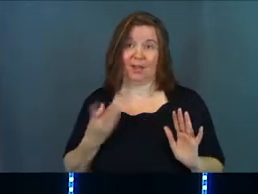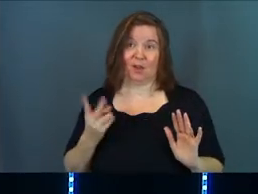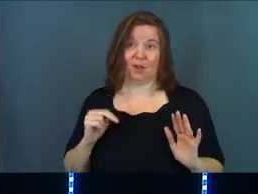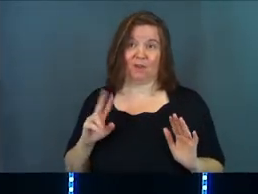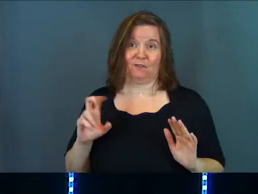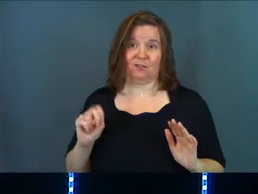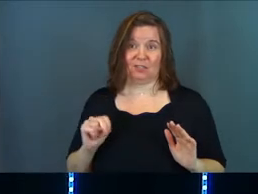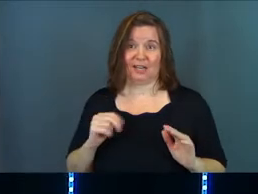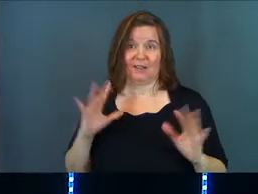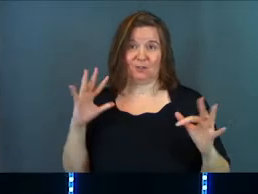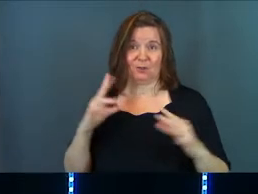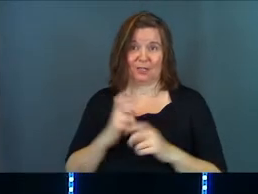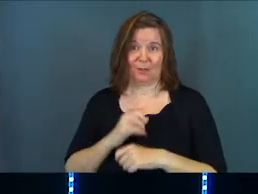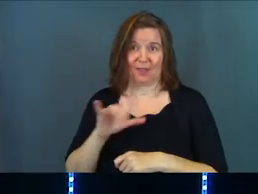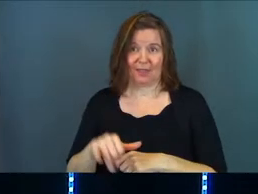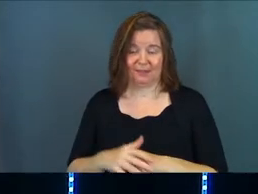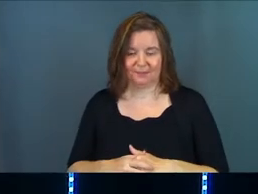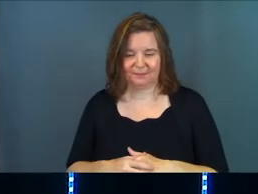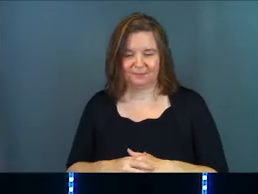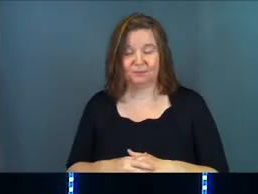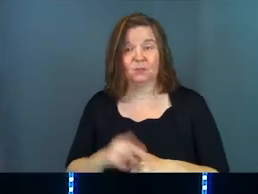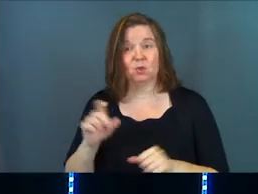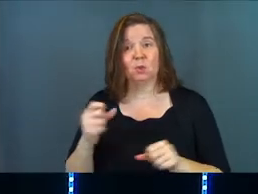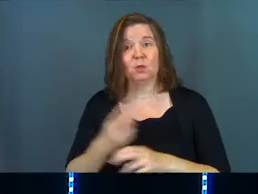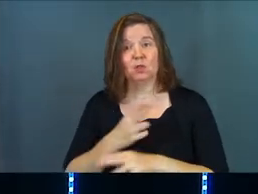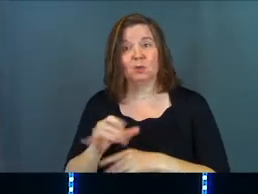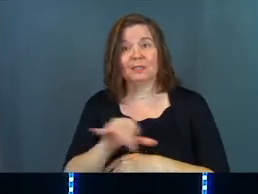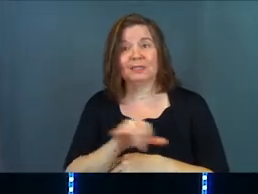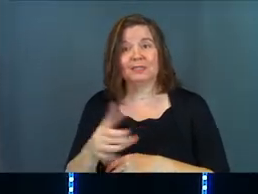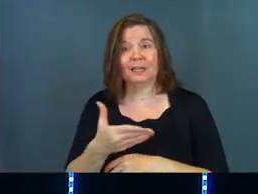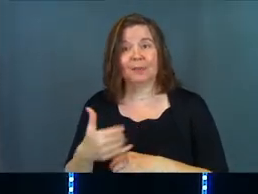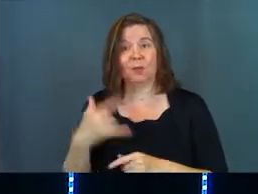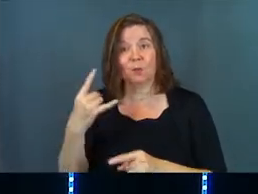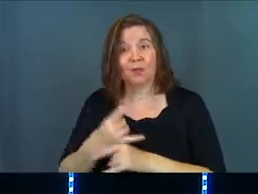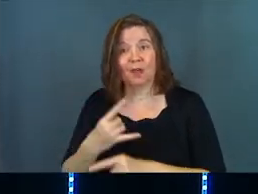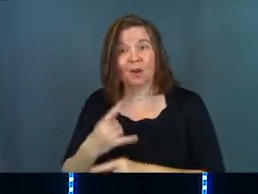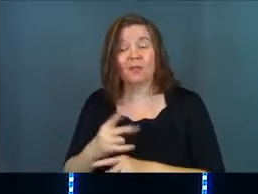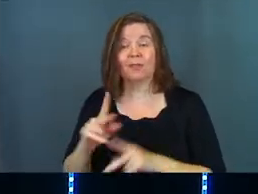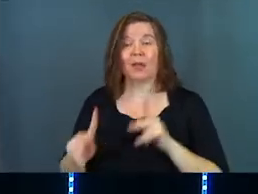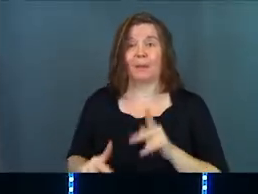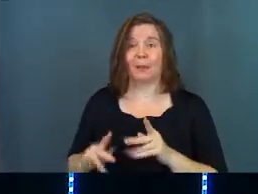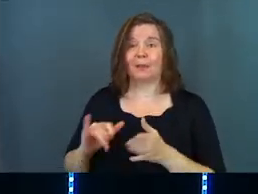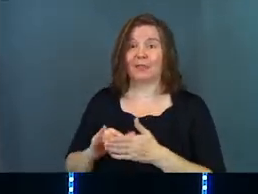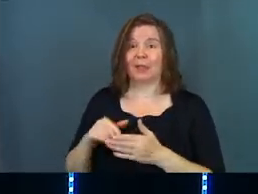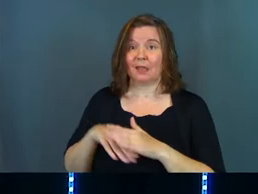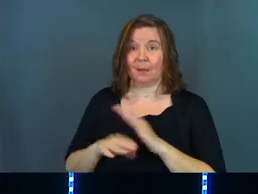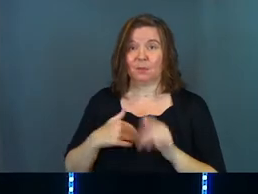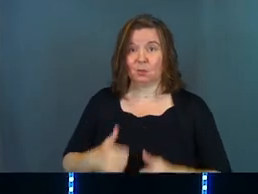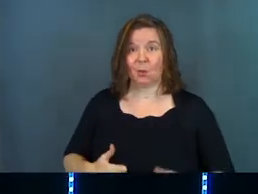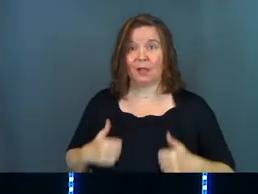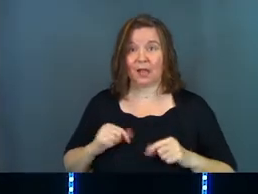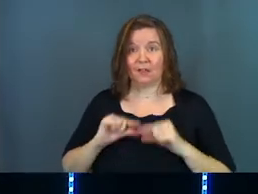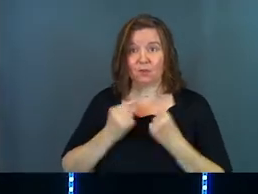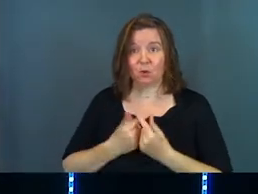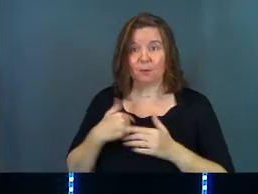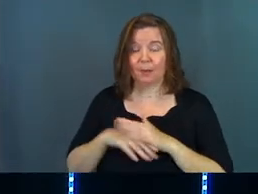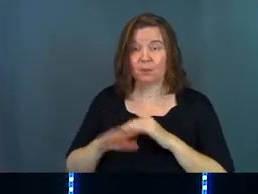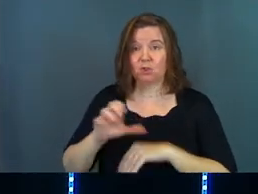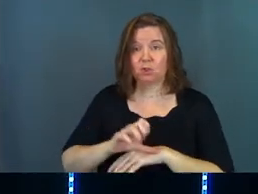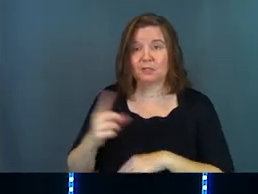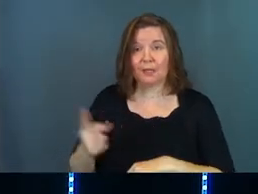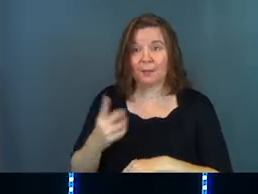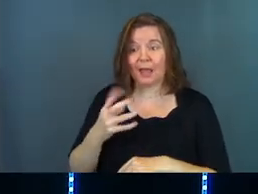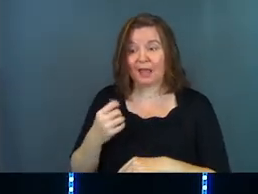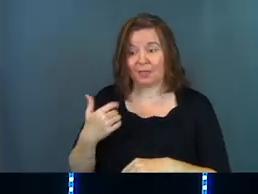own version, have to summarize that. You could use the same thing with alcohol. There are people that come into our life groups, come into our churches